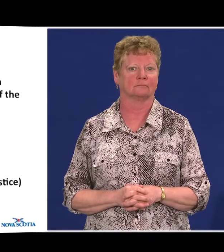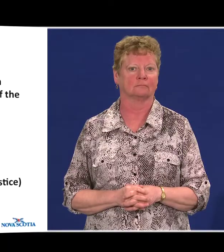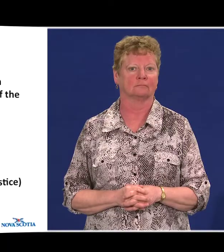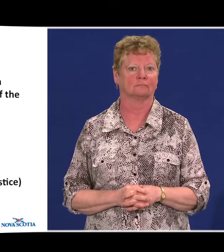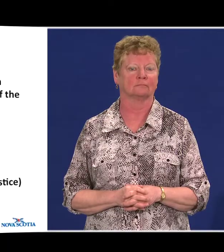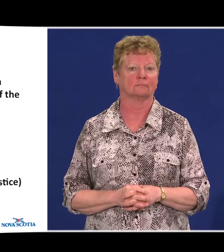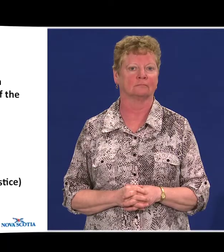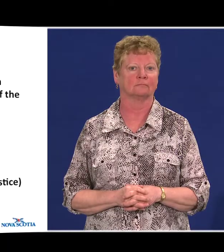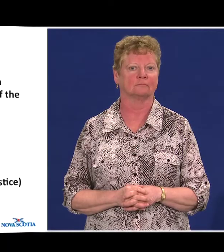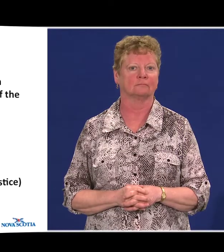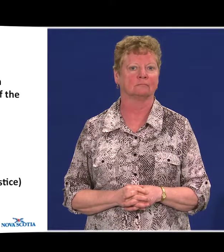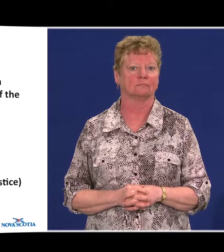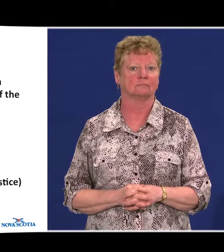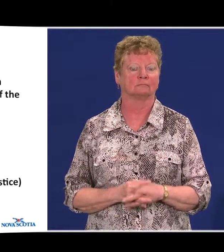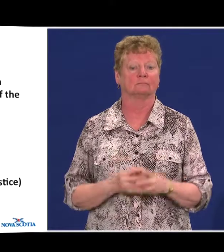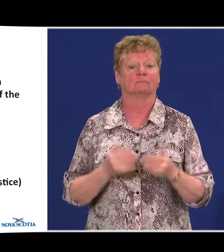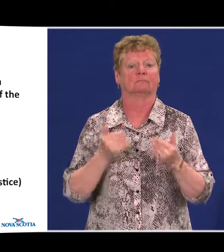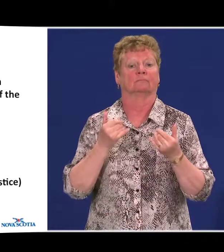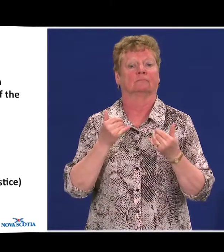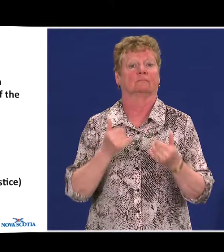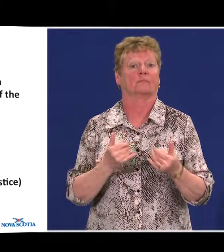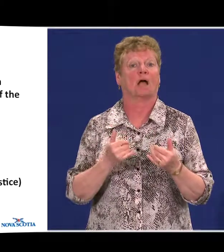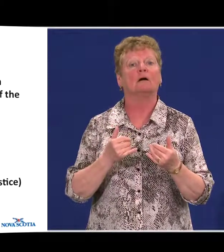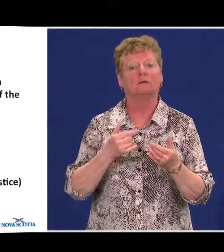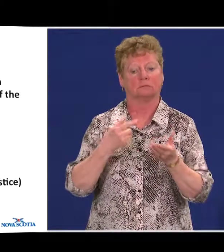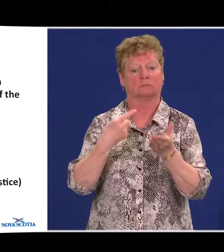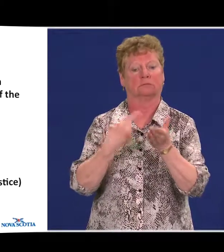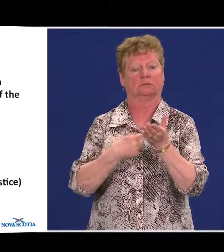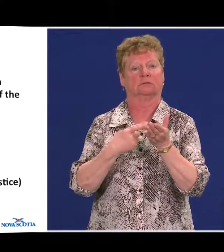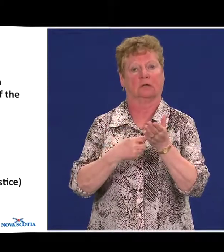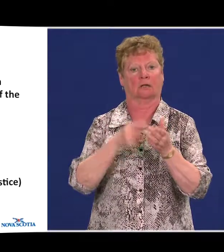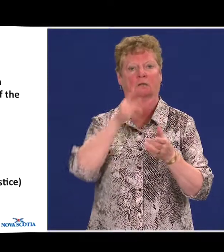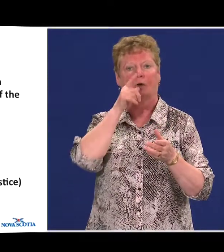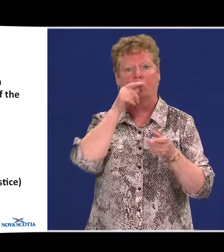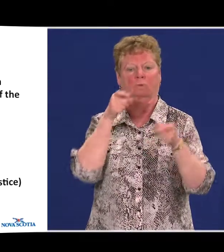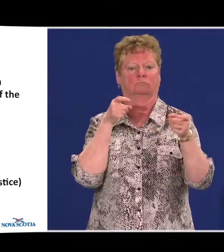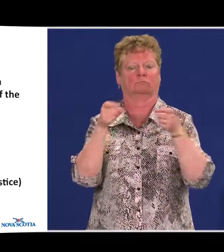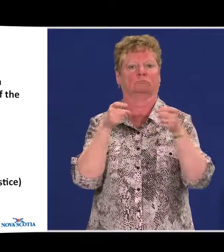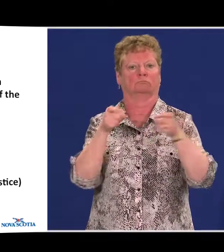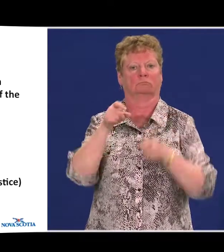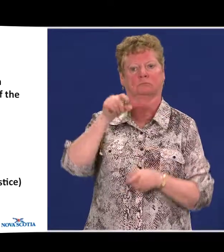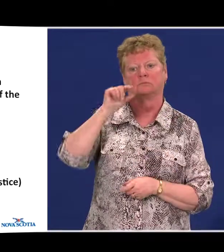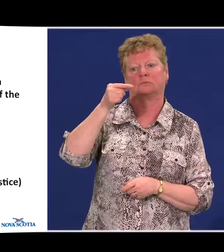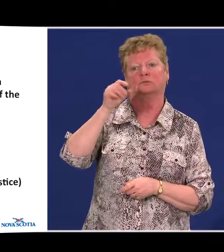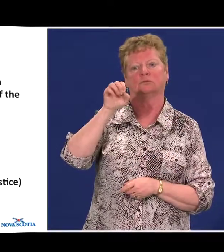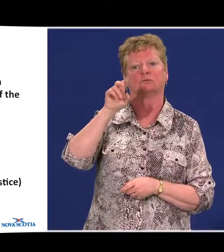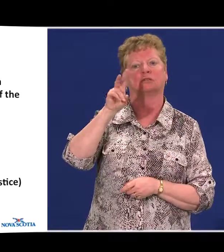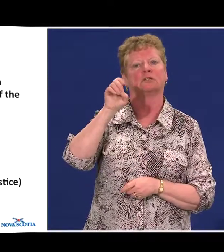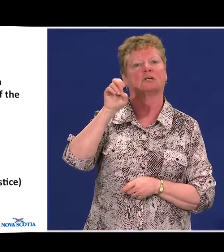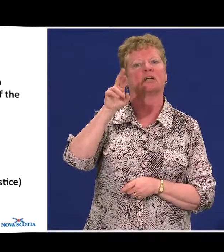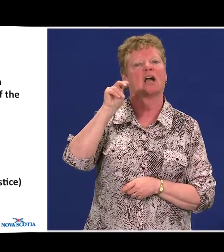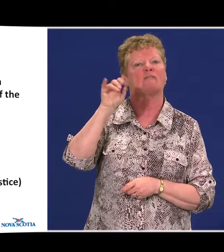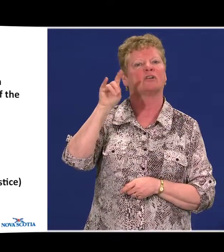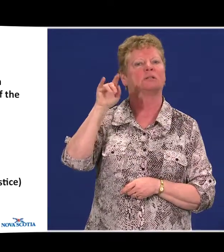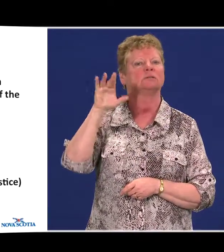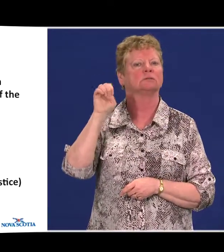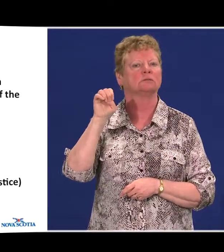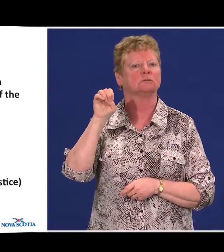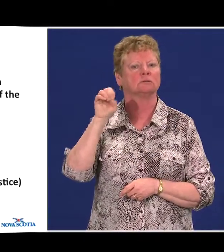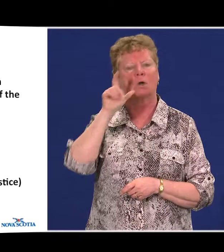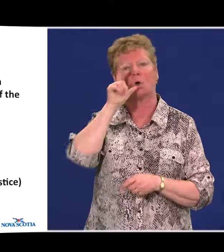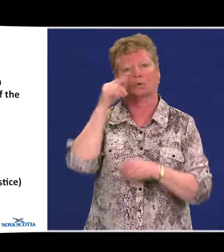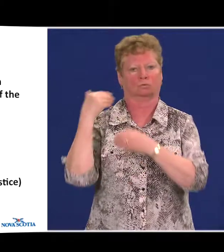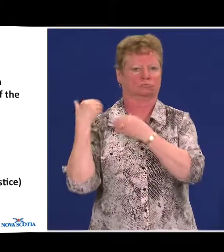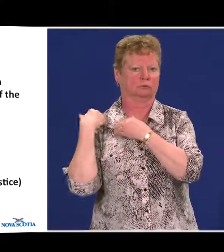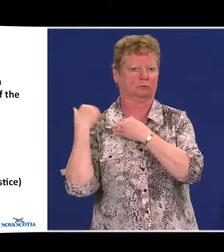The next section that we're going to do is on governance. So this means who will be